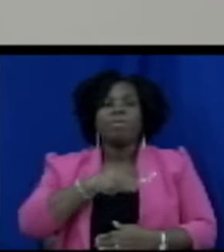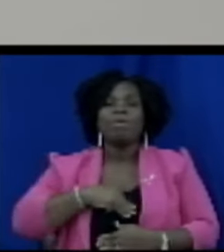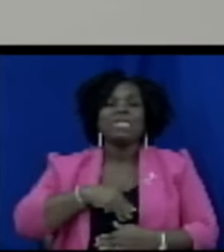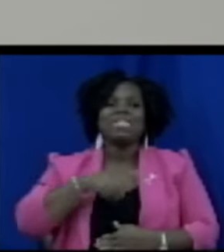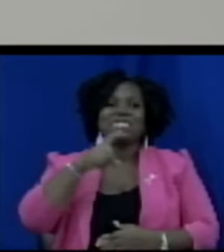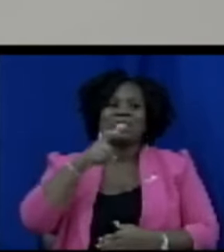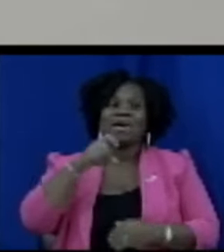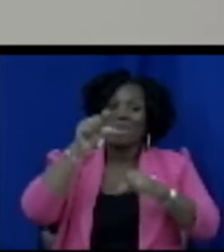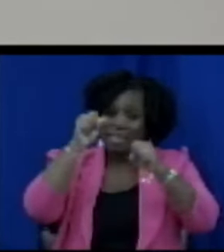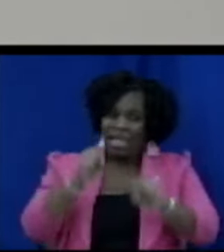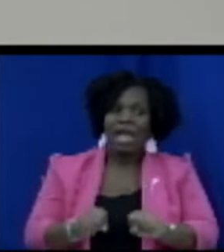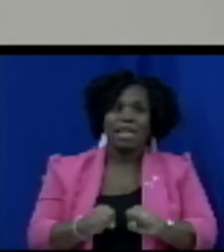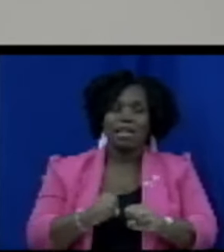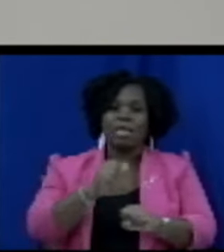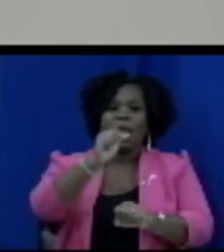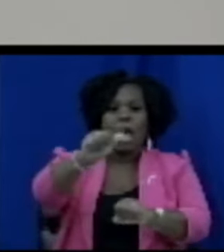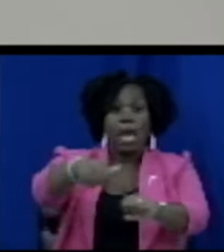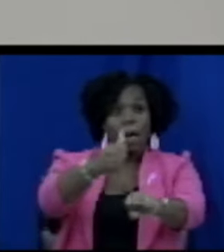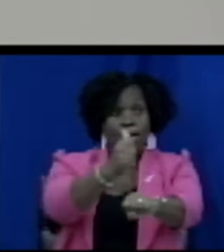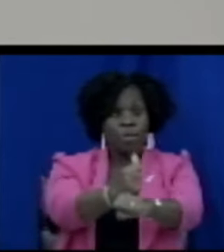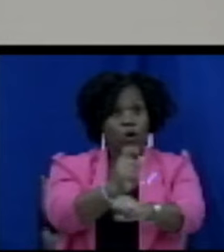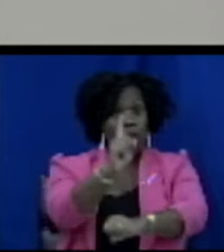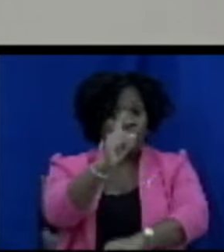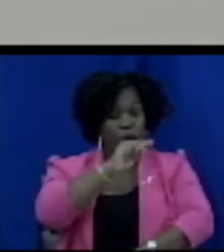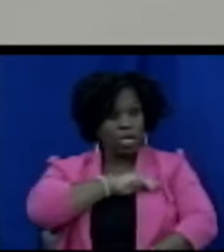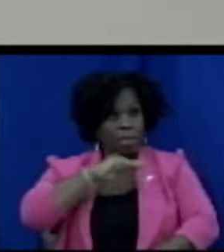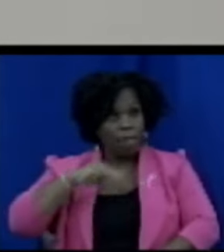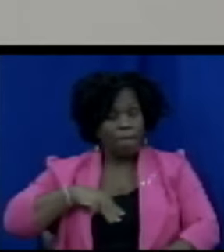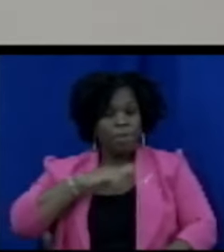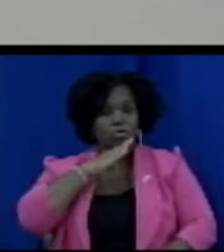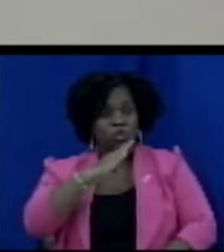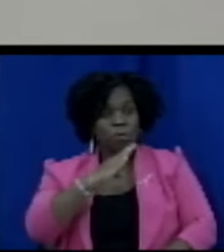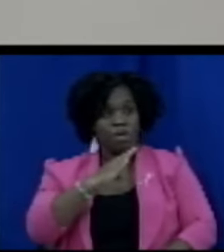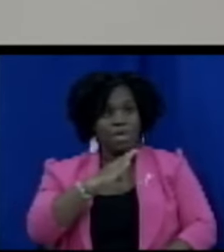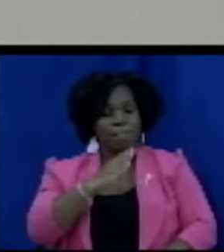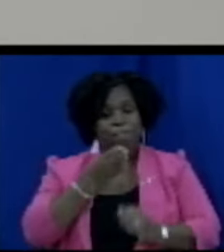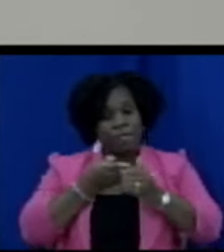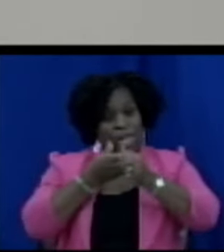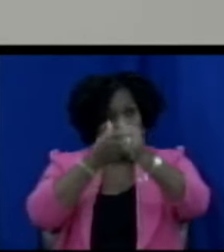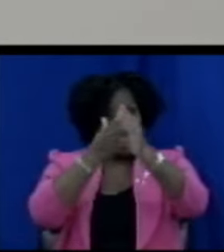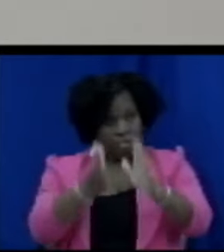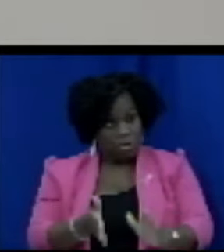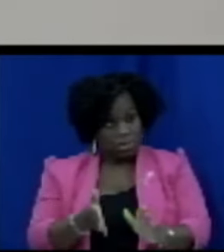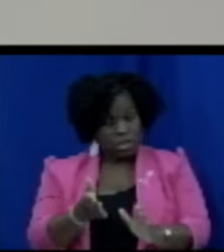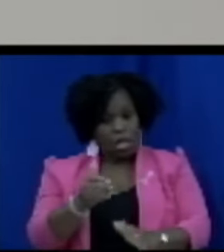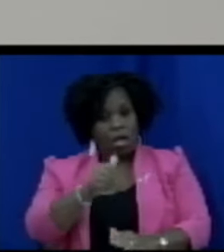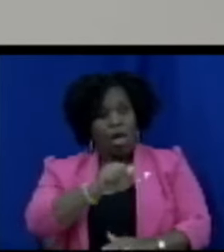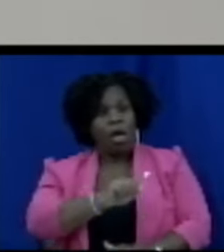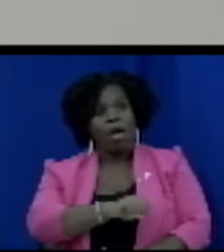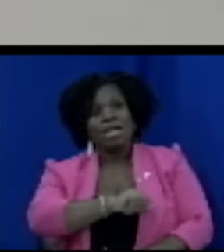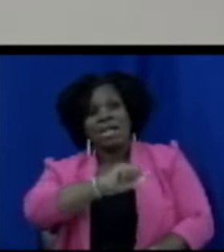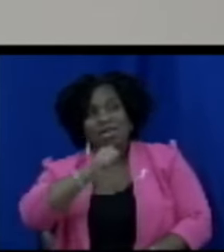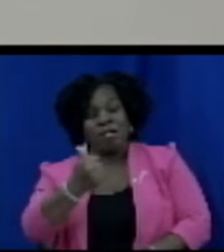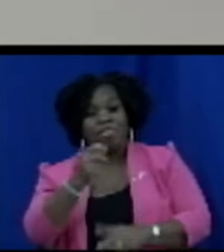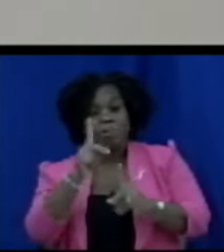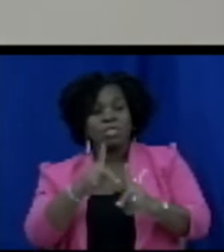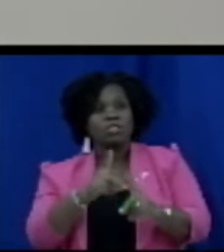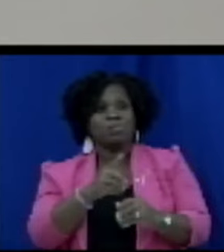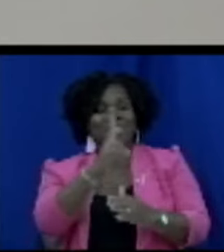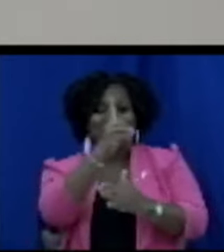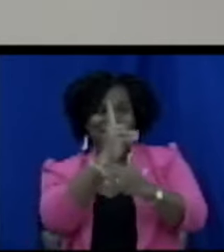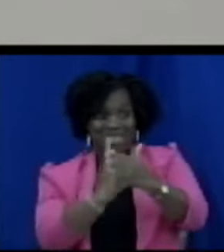chairperson to be chairperson and another member to be the deputy chairperson of the board